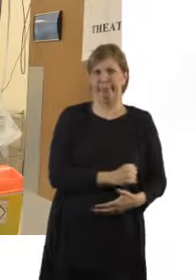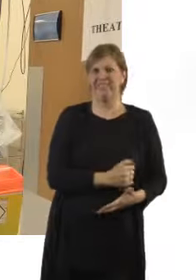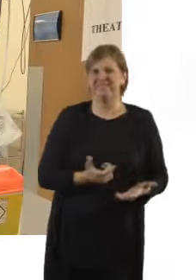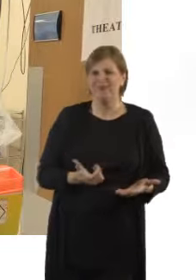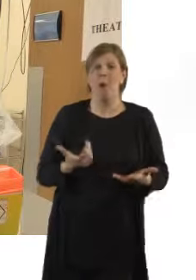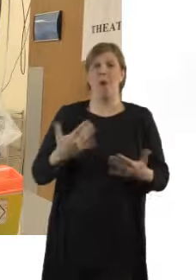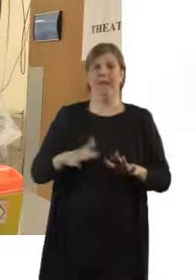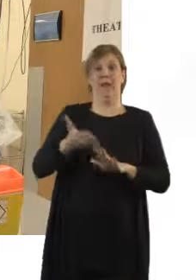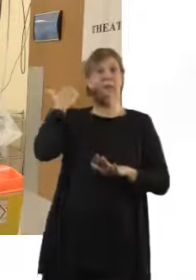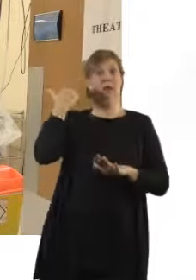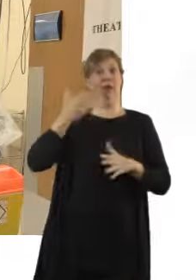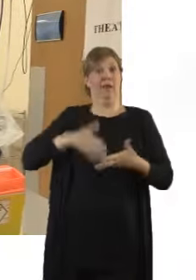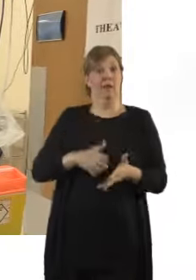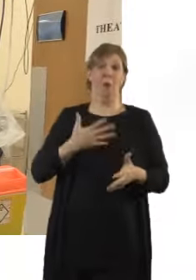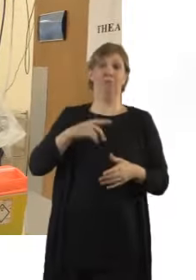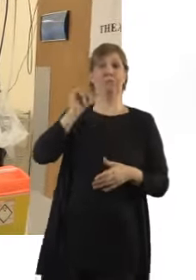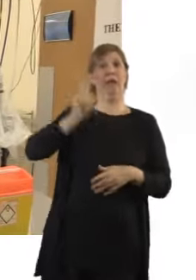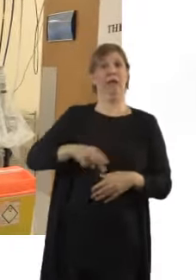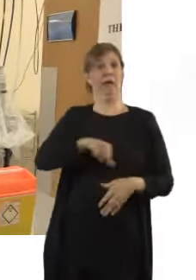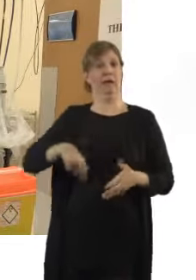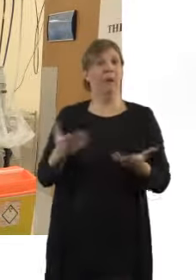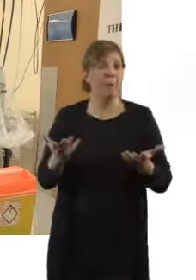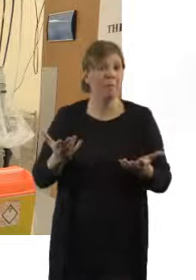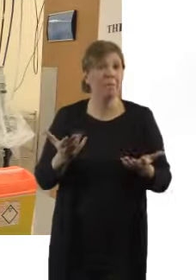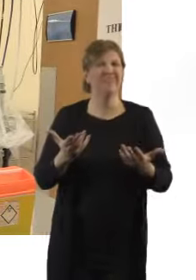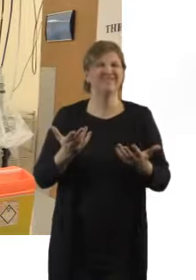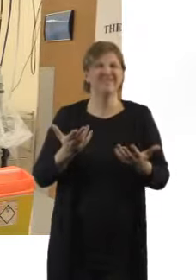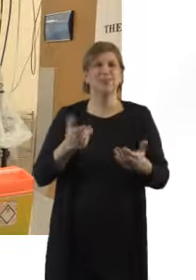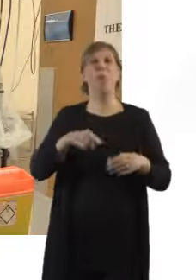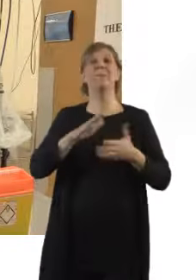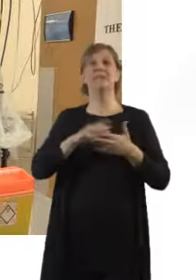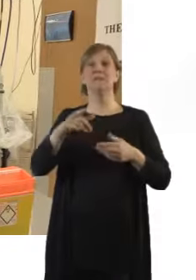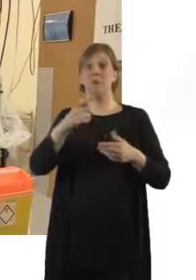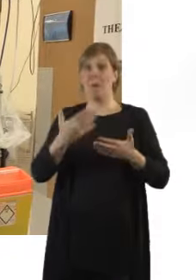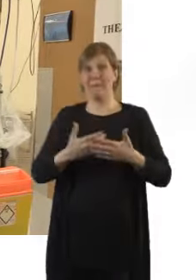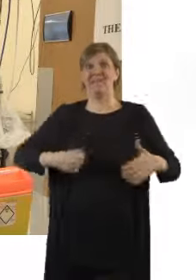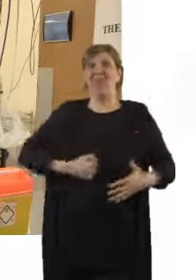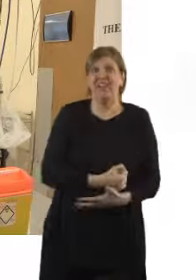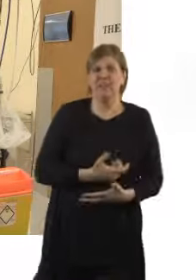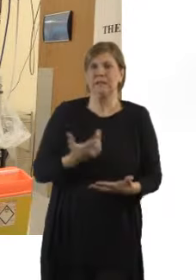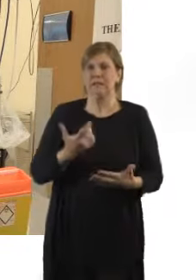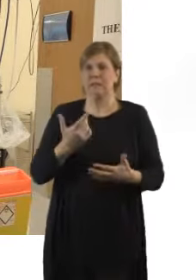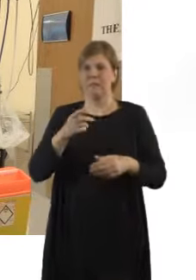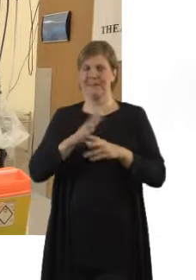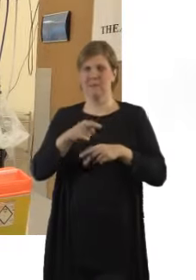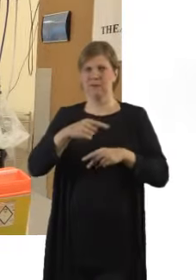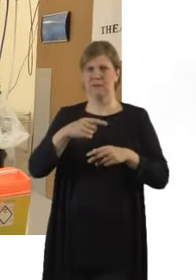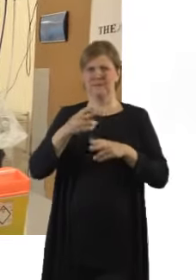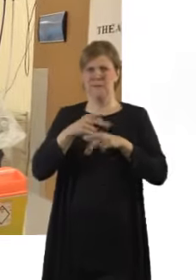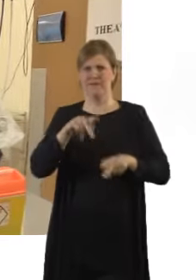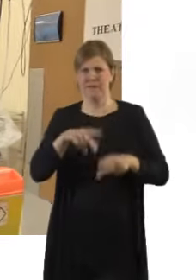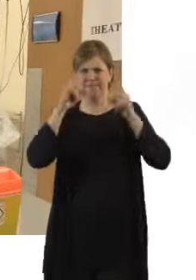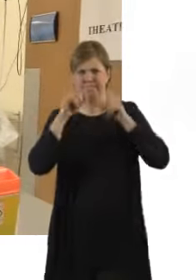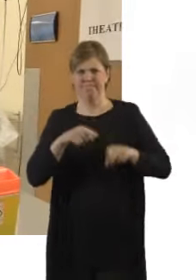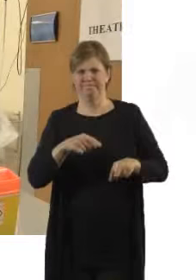because something's happened during labour that has shown that you need a section. It could be that the baby's become distressed with labour, or it could